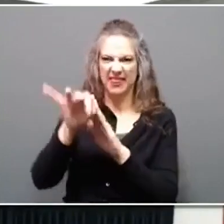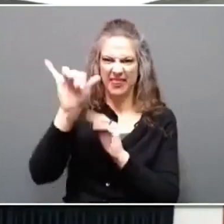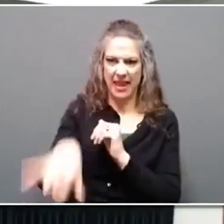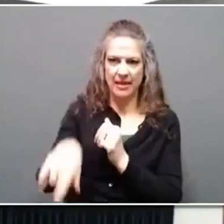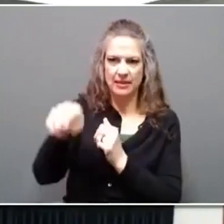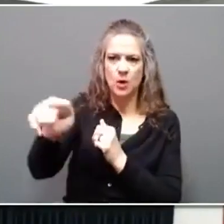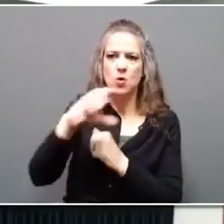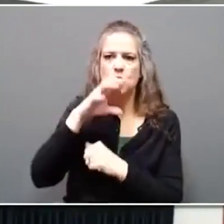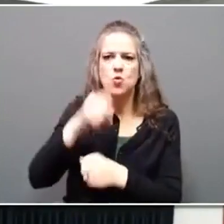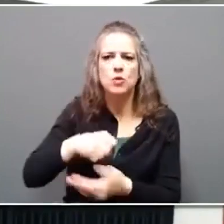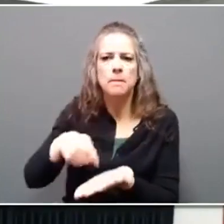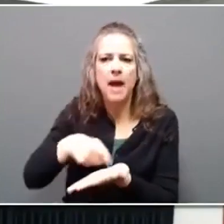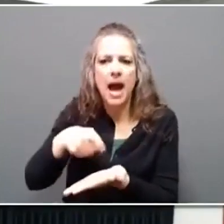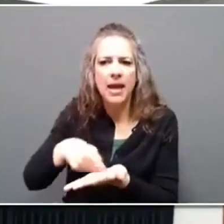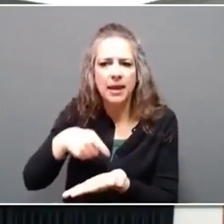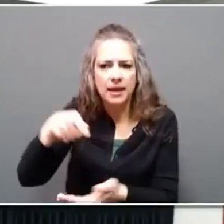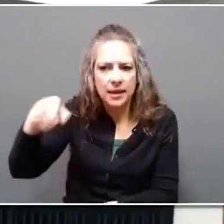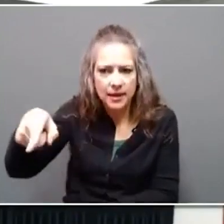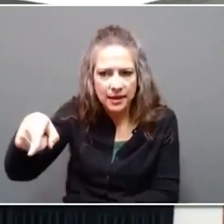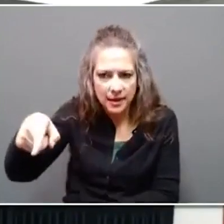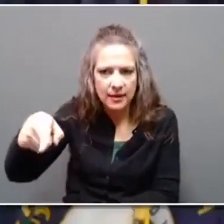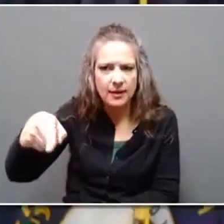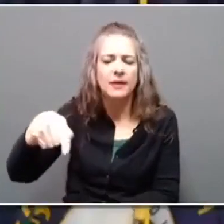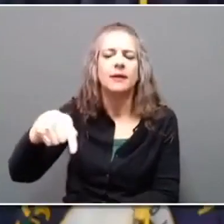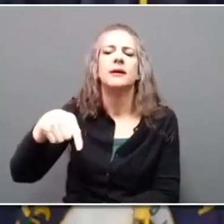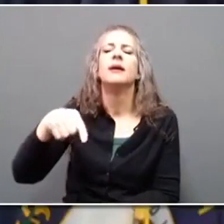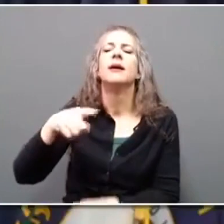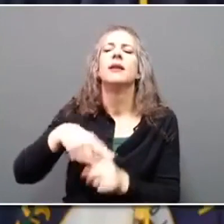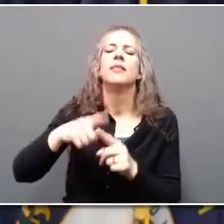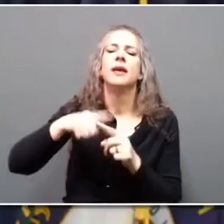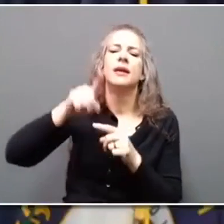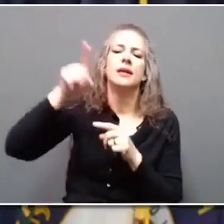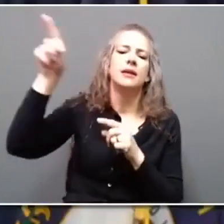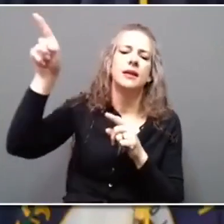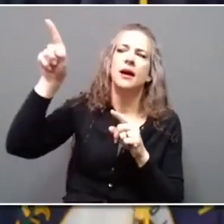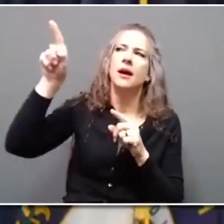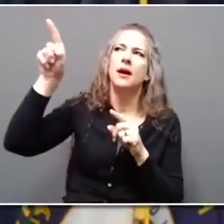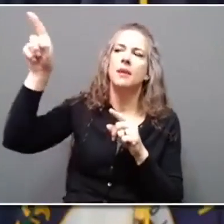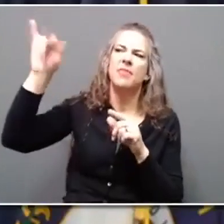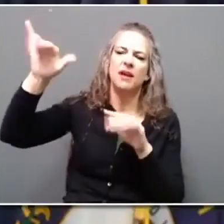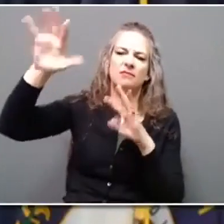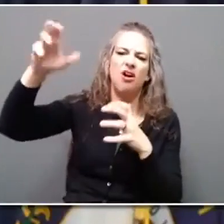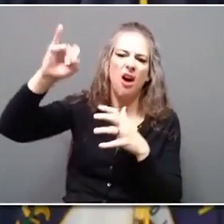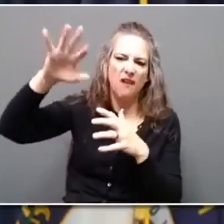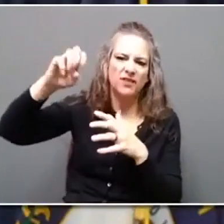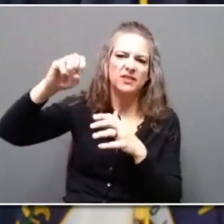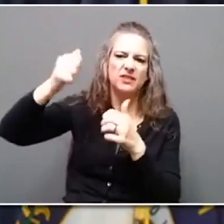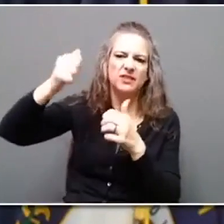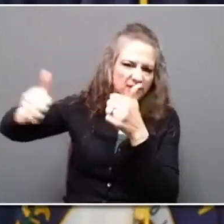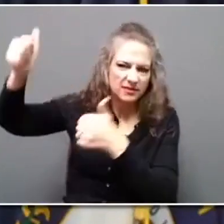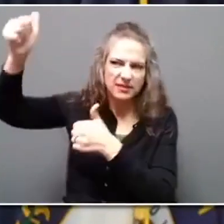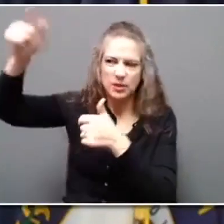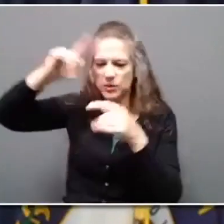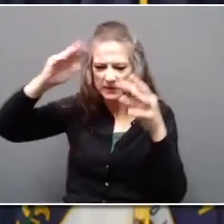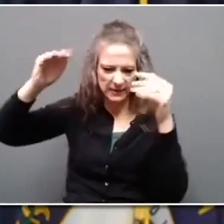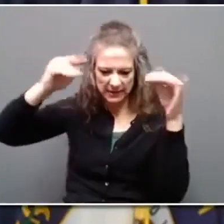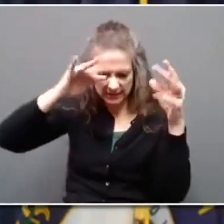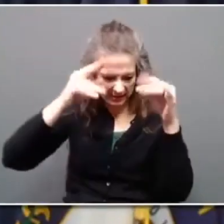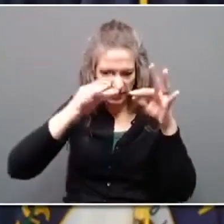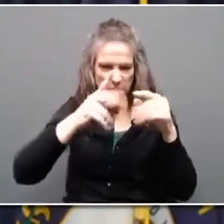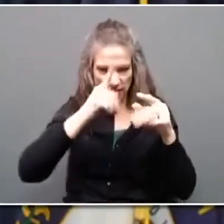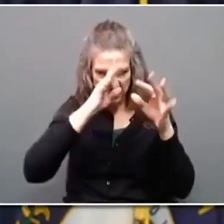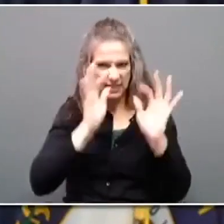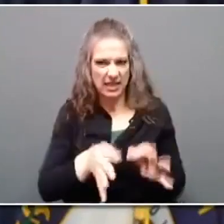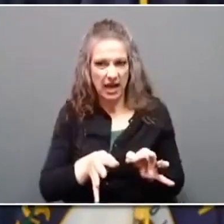the Department of the Interior and the Office of Surface Mining, Reclamation, and Enforcement. But the priority setting is really up